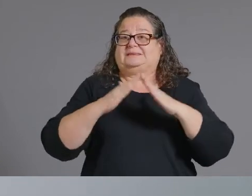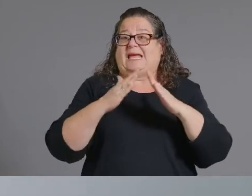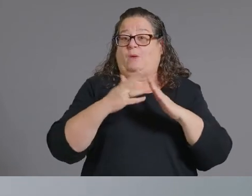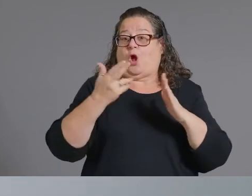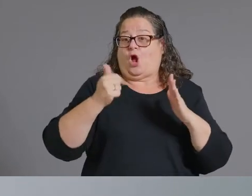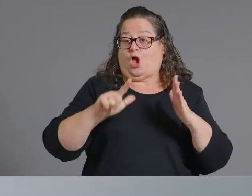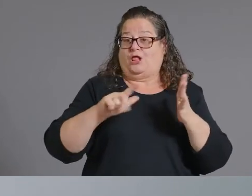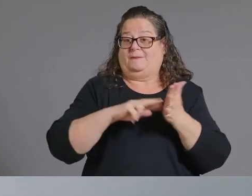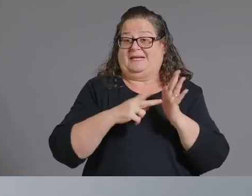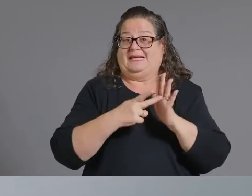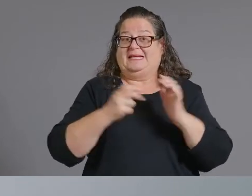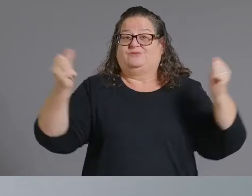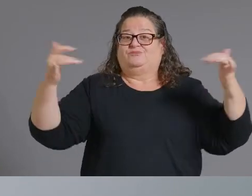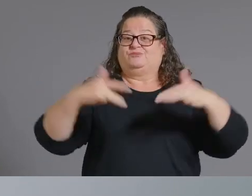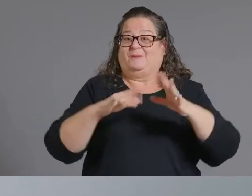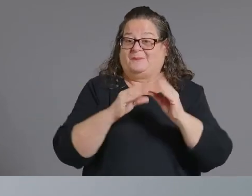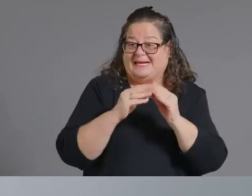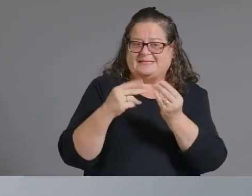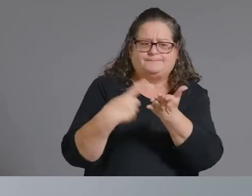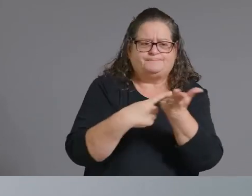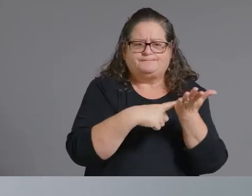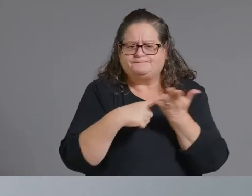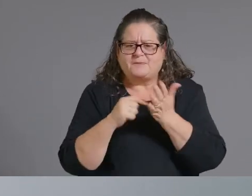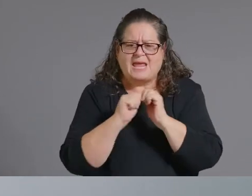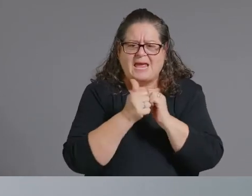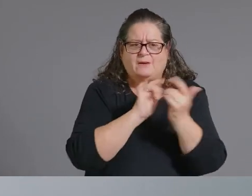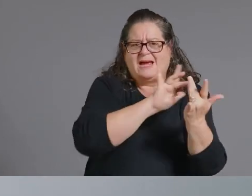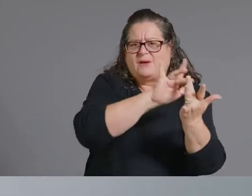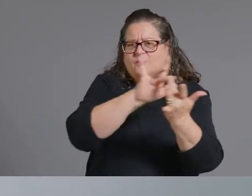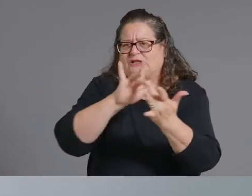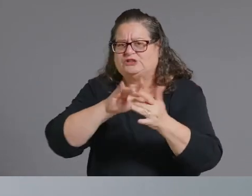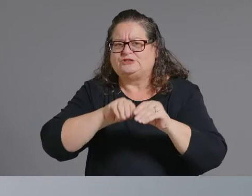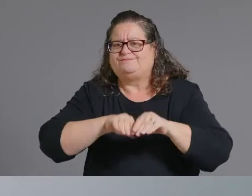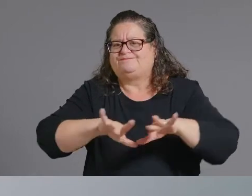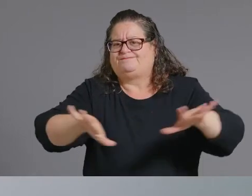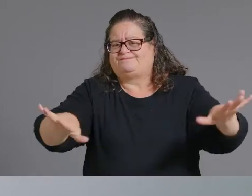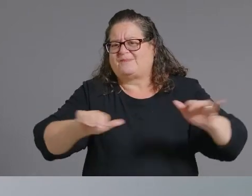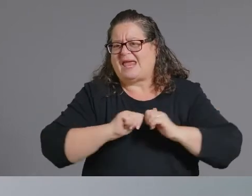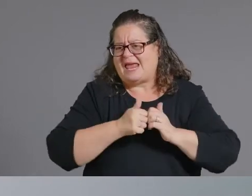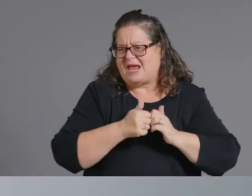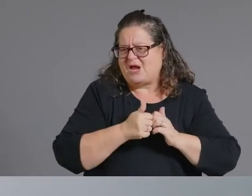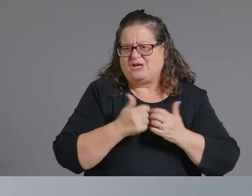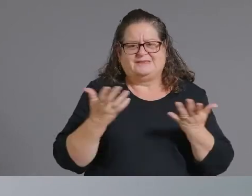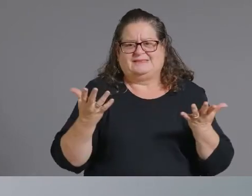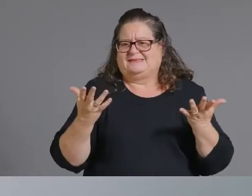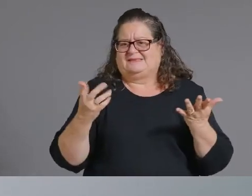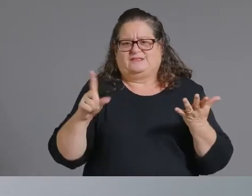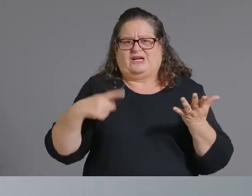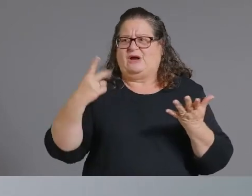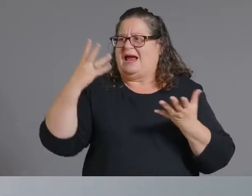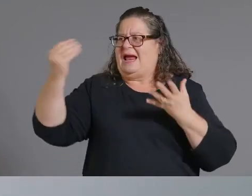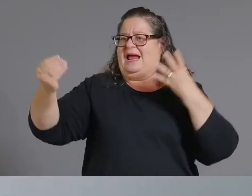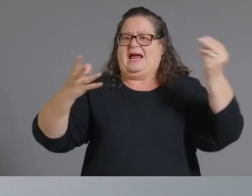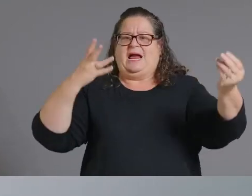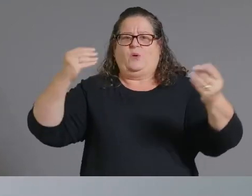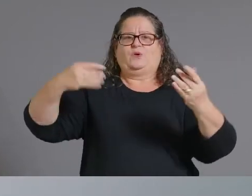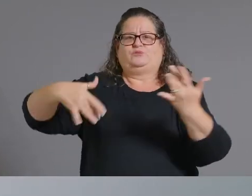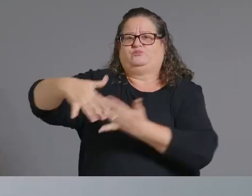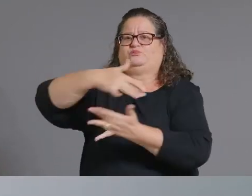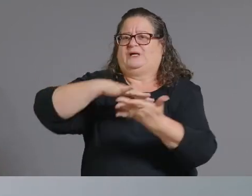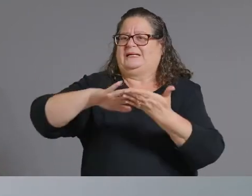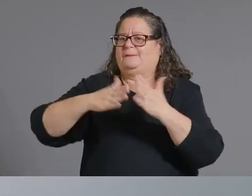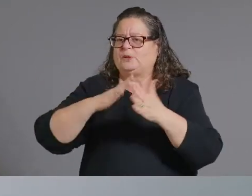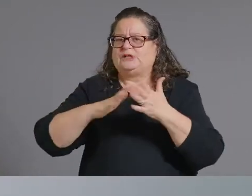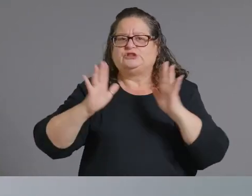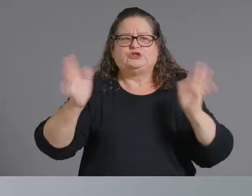well as you know just being out in the community as much as we can to promote to promote that um some of the other things that we are doing